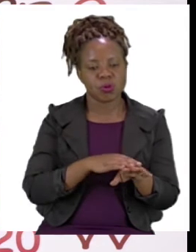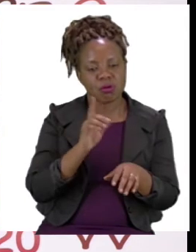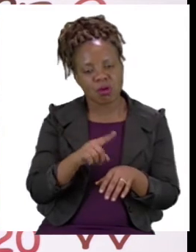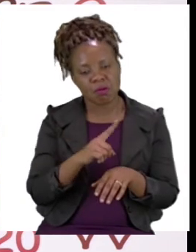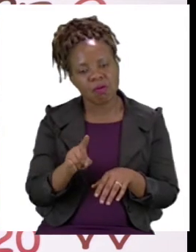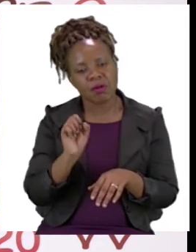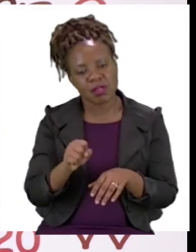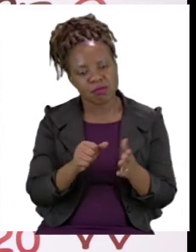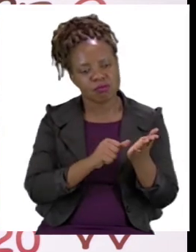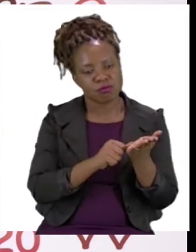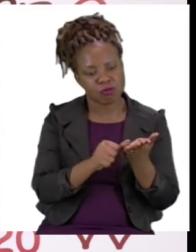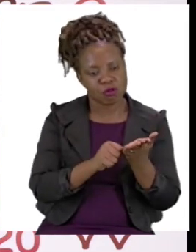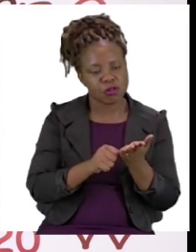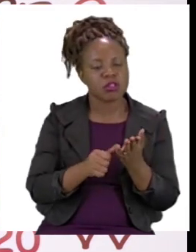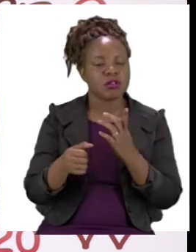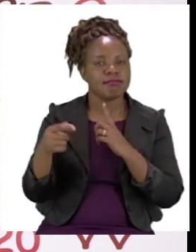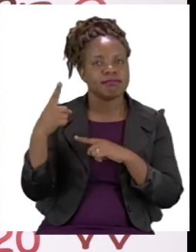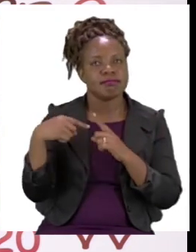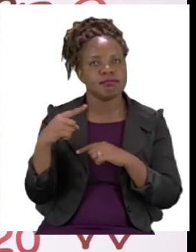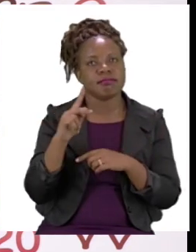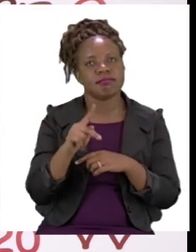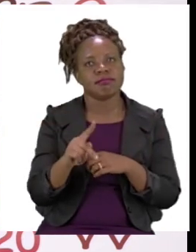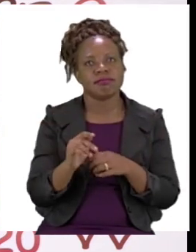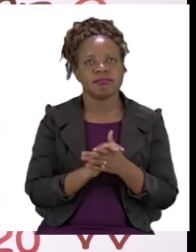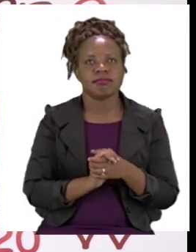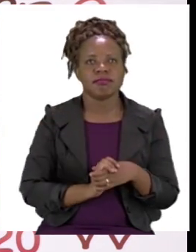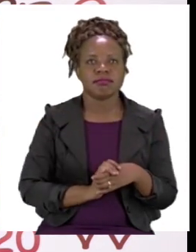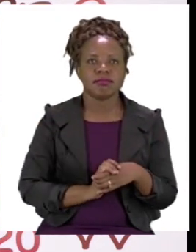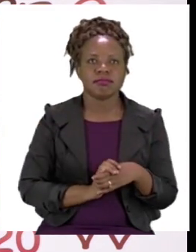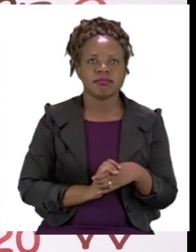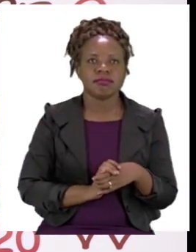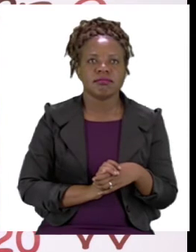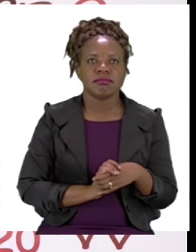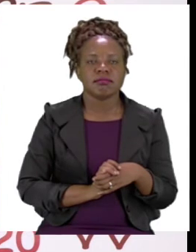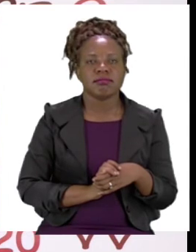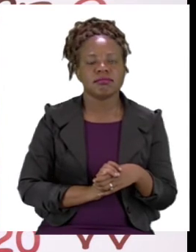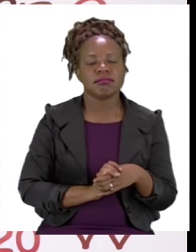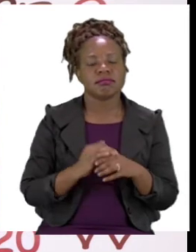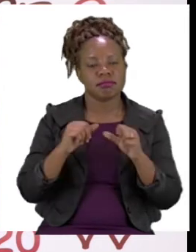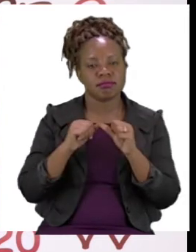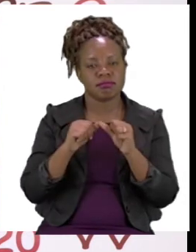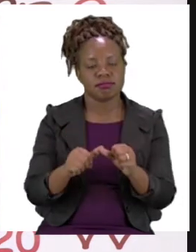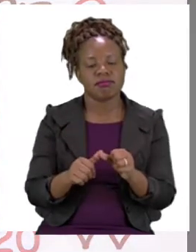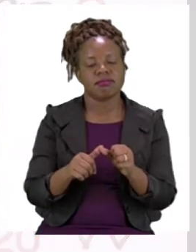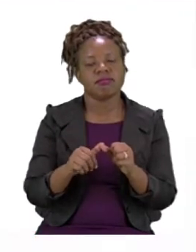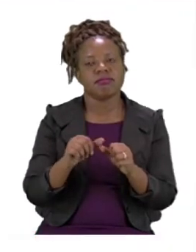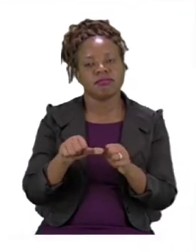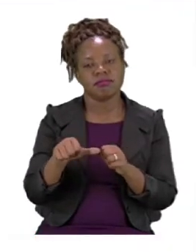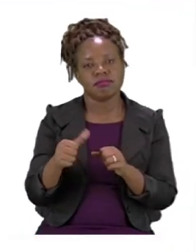always start again. Now let us go to the next exercise on page 24.